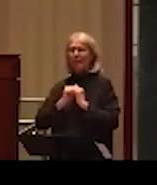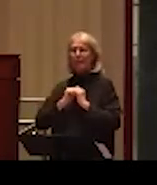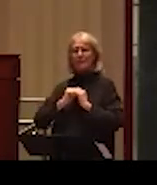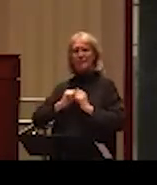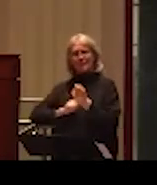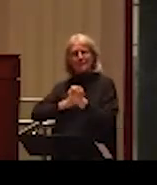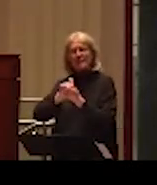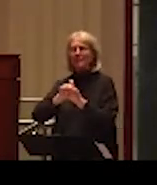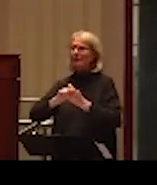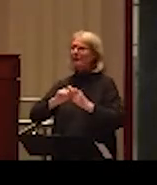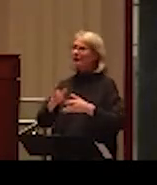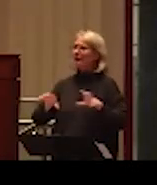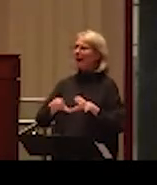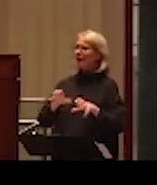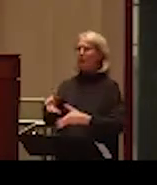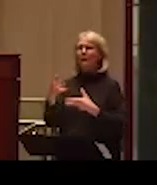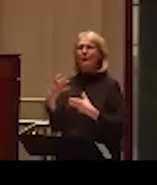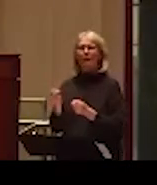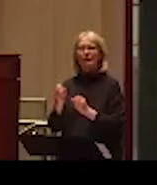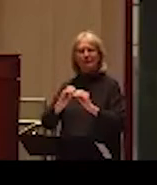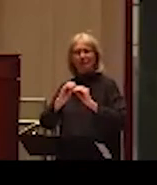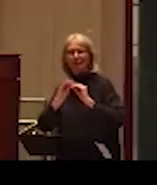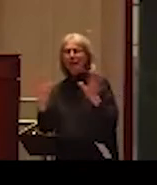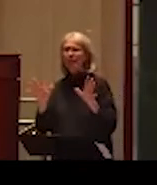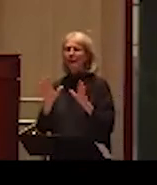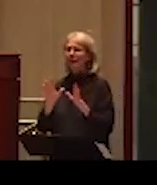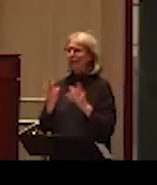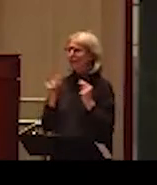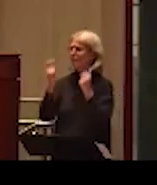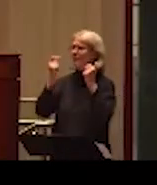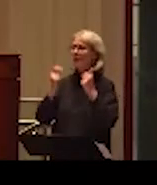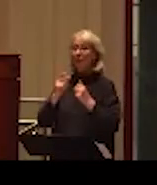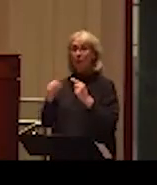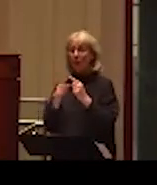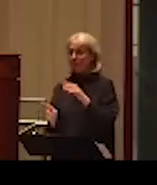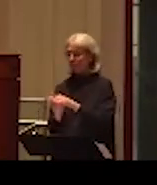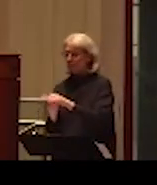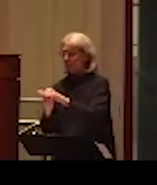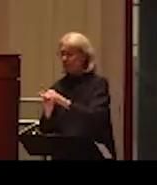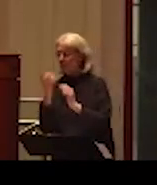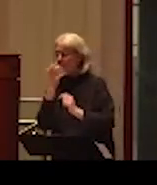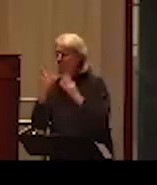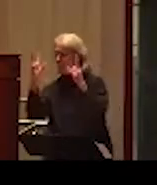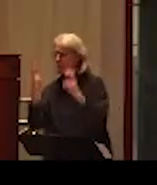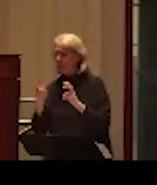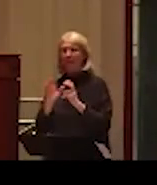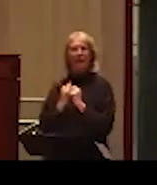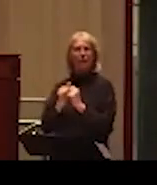confidence, clarity, and dual speed when the inevitable academic freedom controversies occurs. And